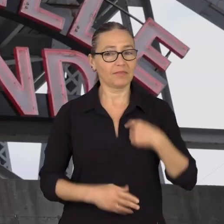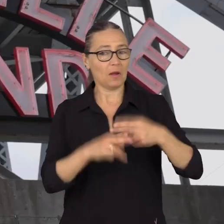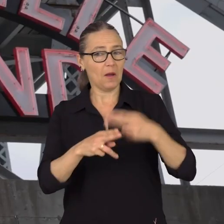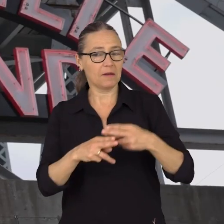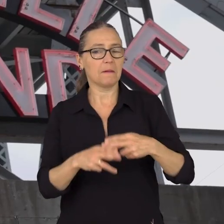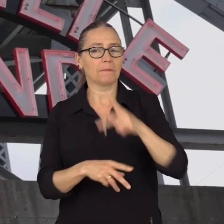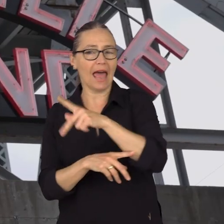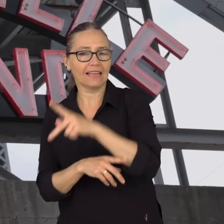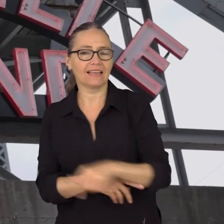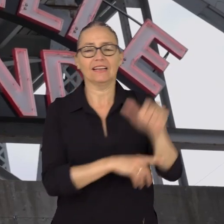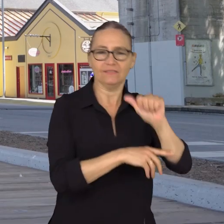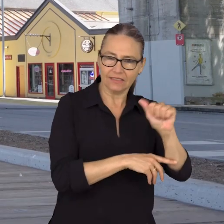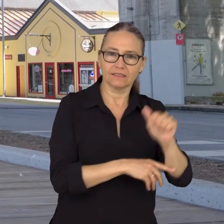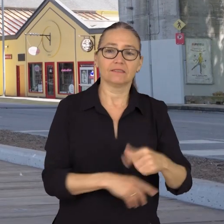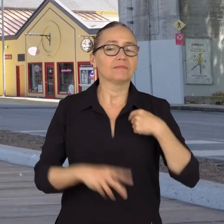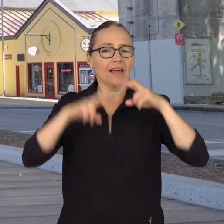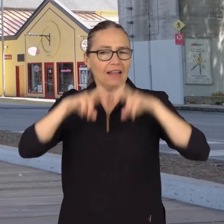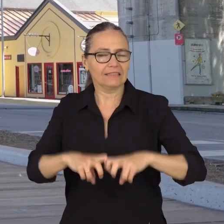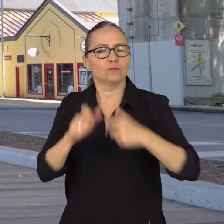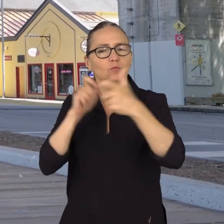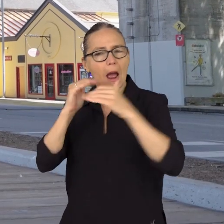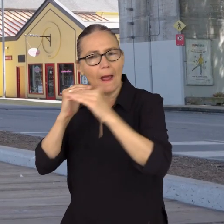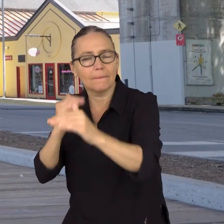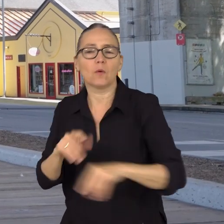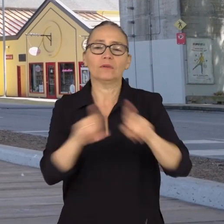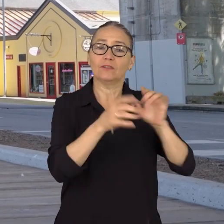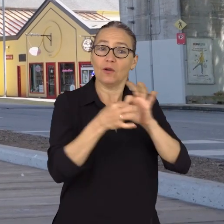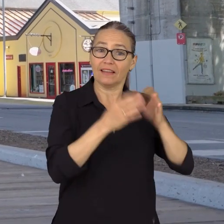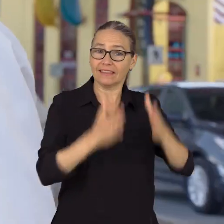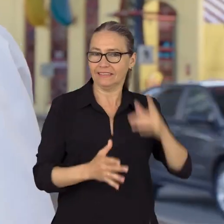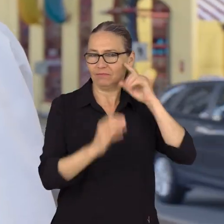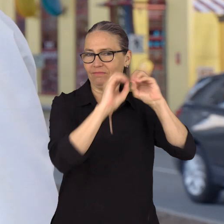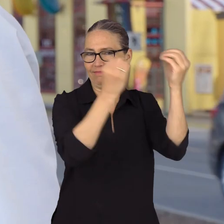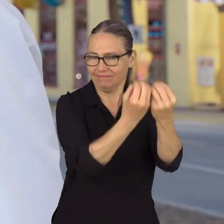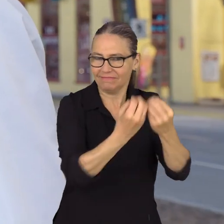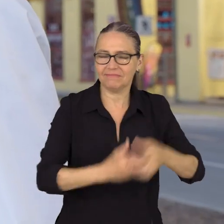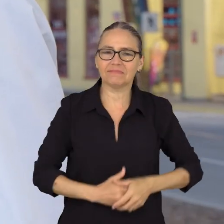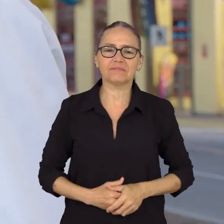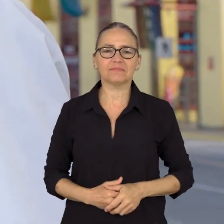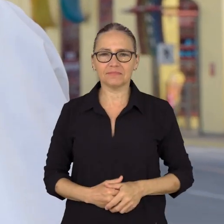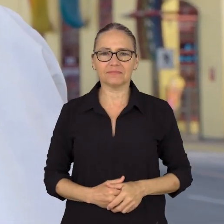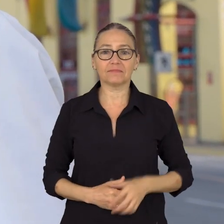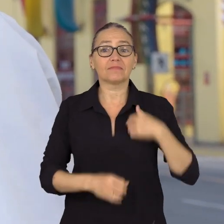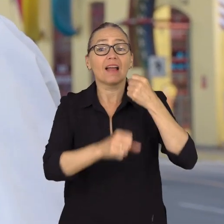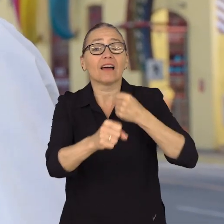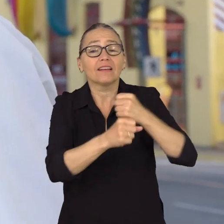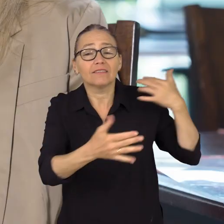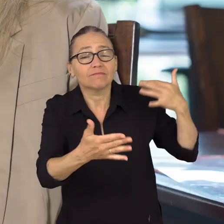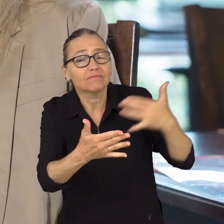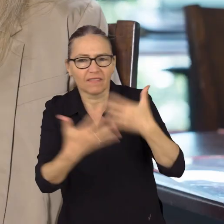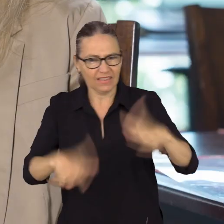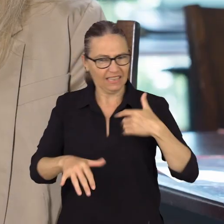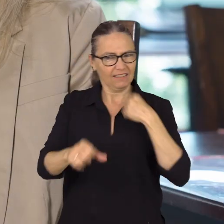My name is Paris Afshirdi. I'm a sustainability analyst and organizational coordinator. In the